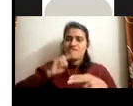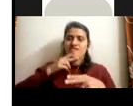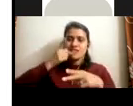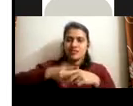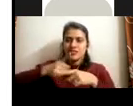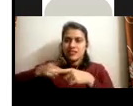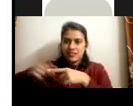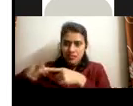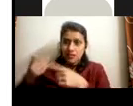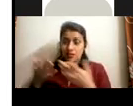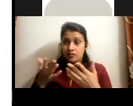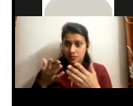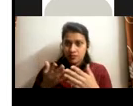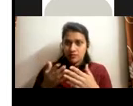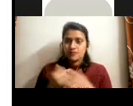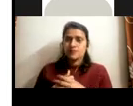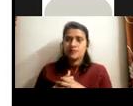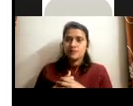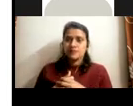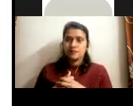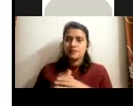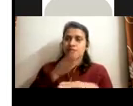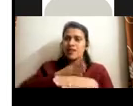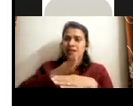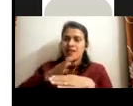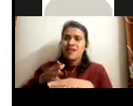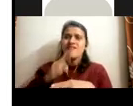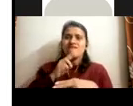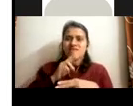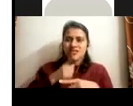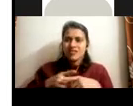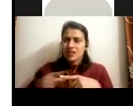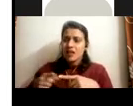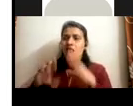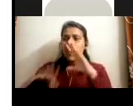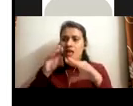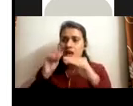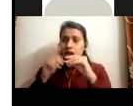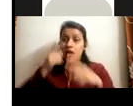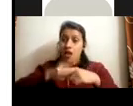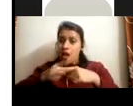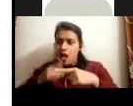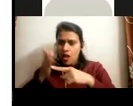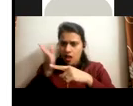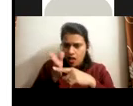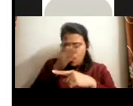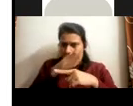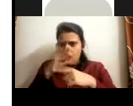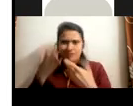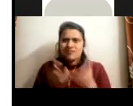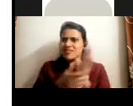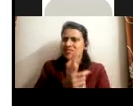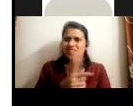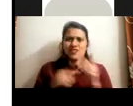angle at which it's cut, um, if this hotel wants a certain angle, if learning the person to cut at that angle is not skill,